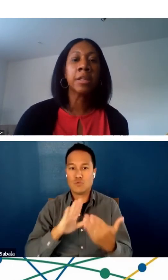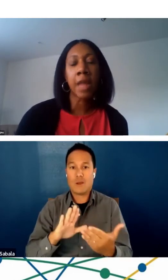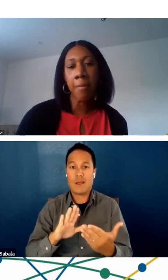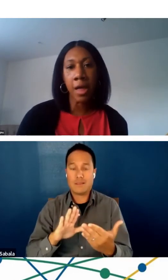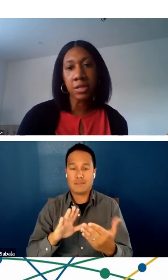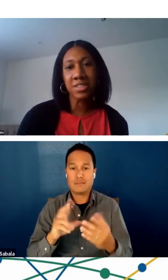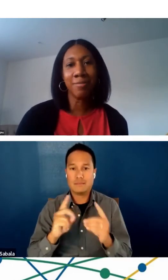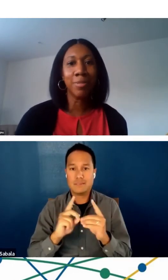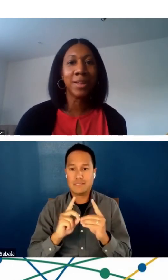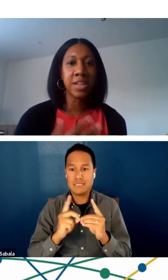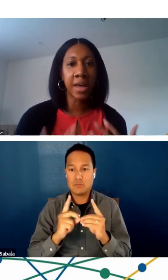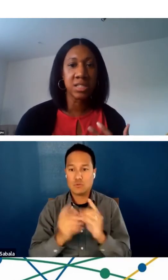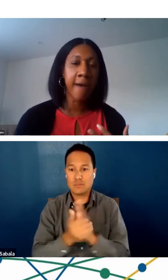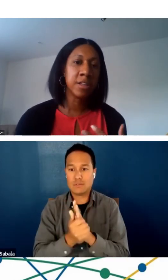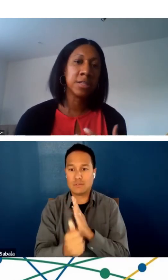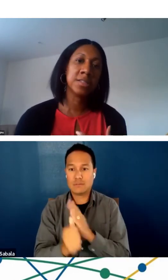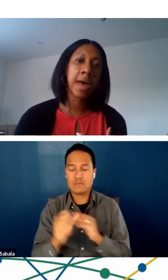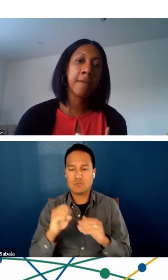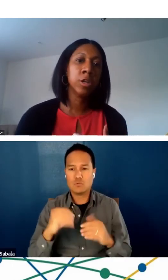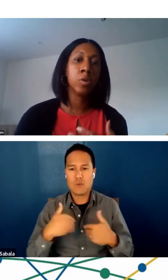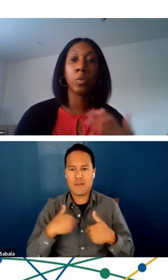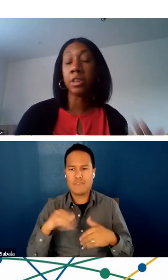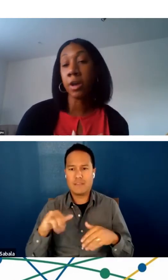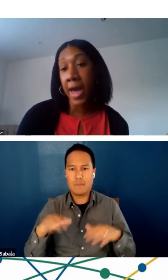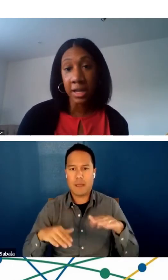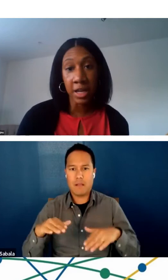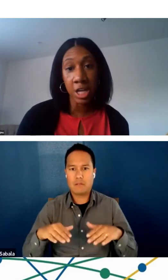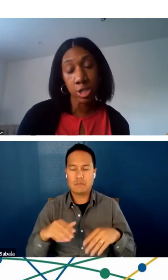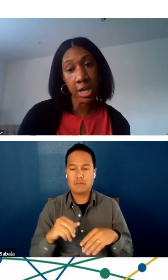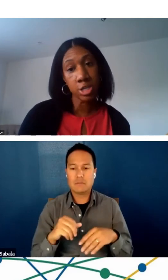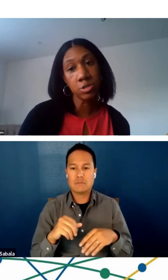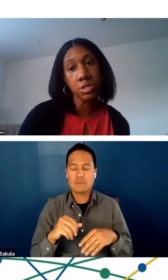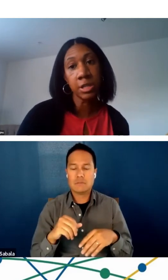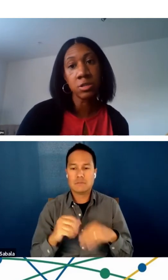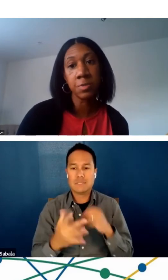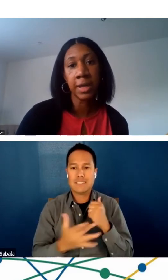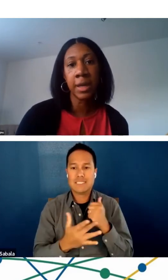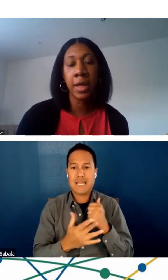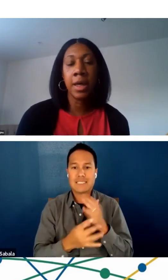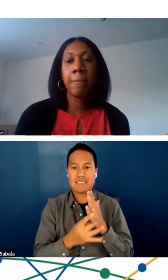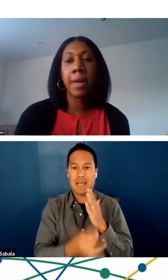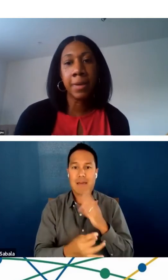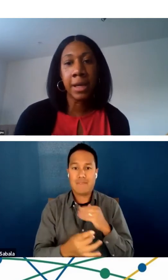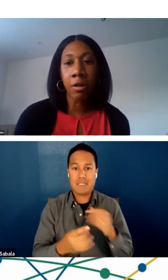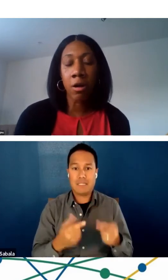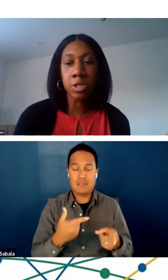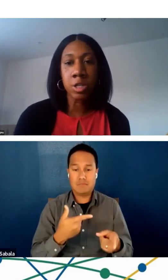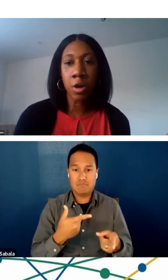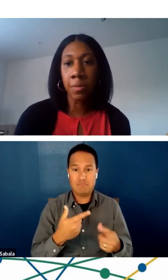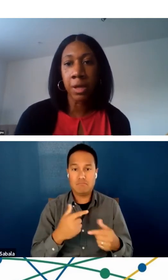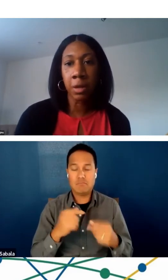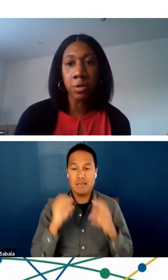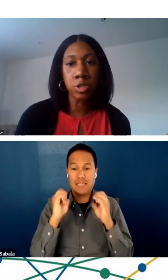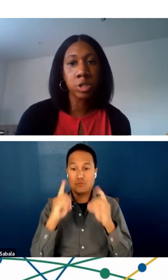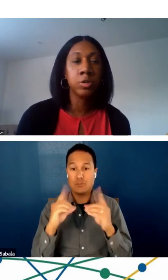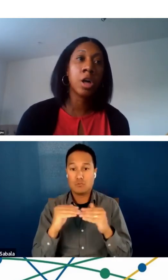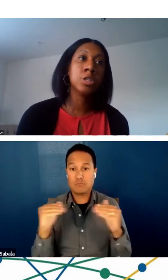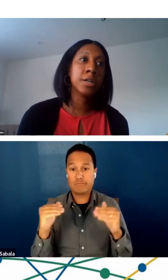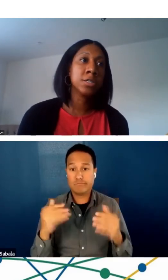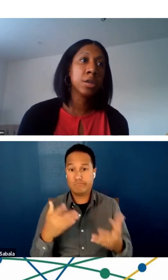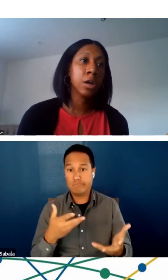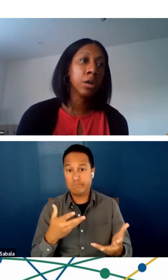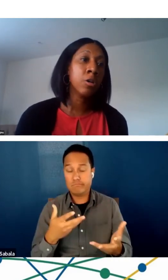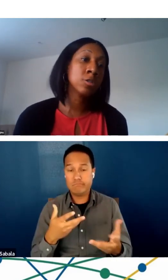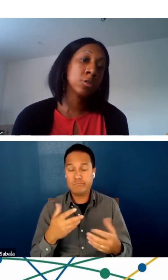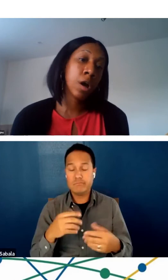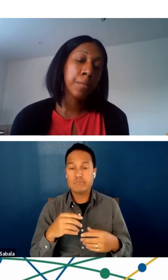having that balance of being tech savvy or what their educational skills may be, and also being able to